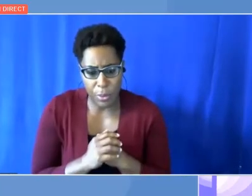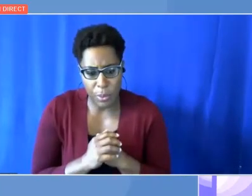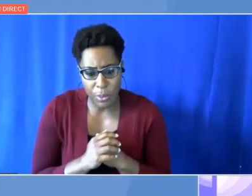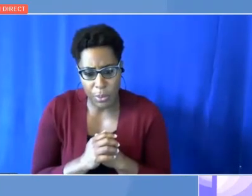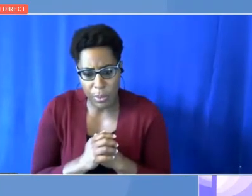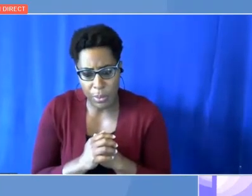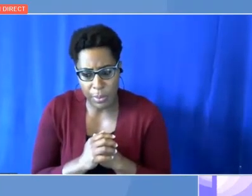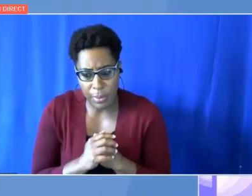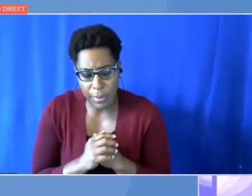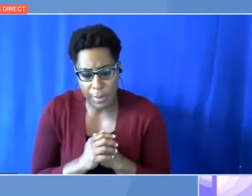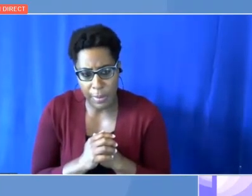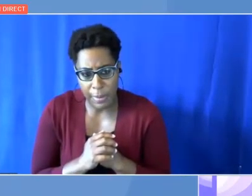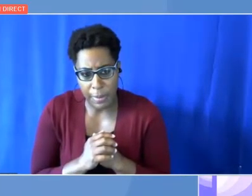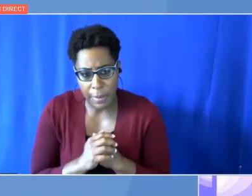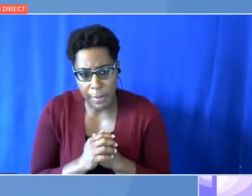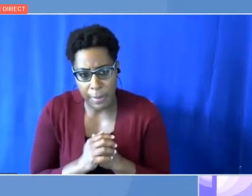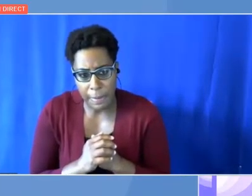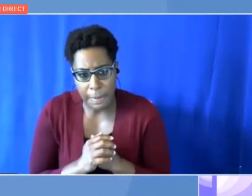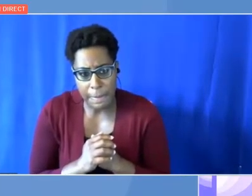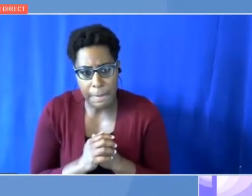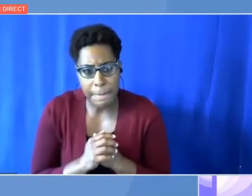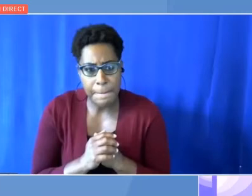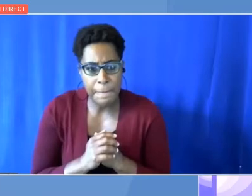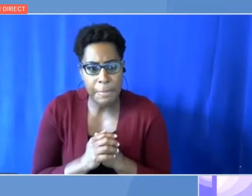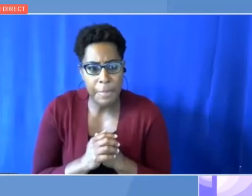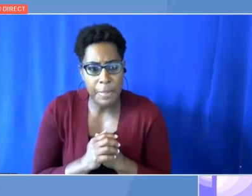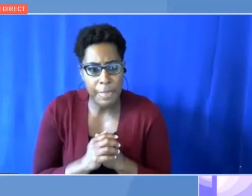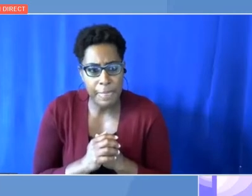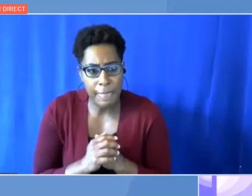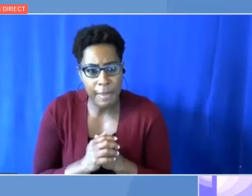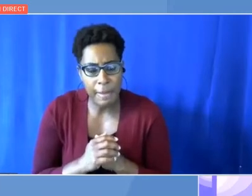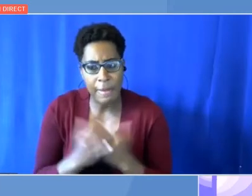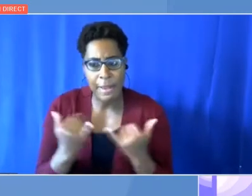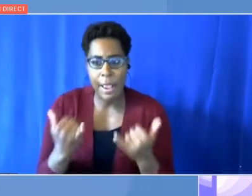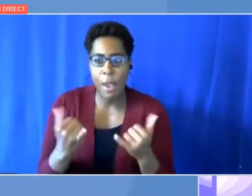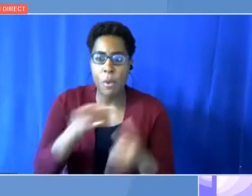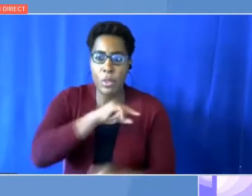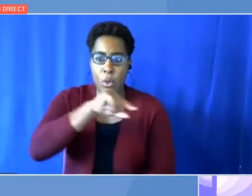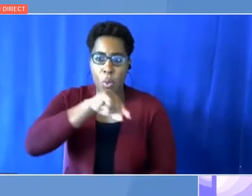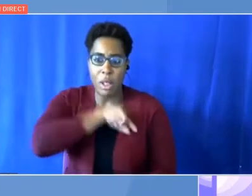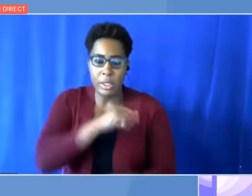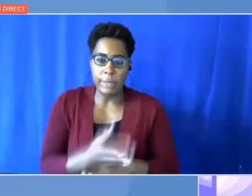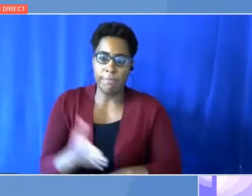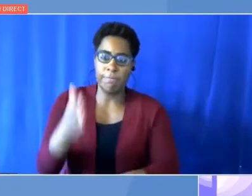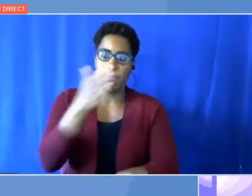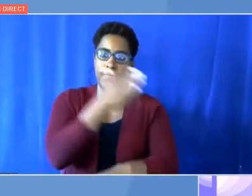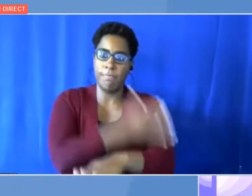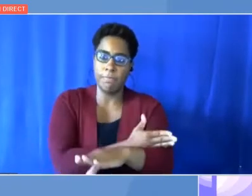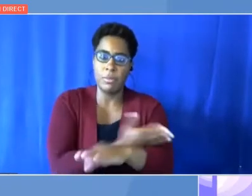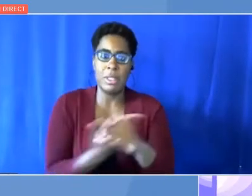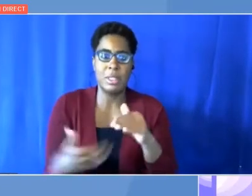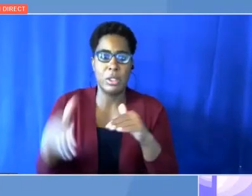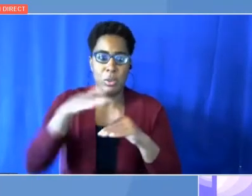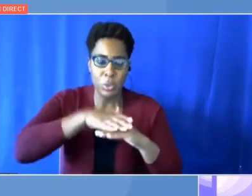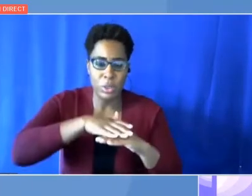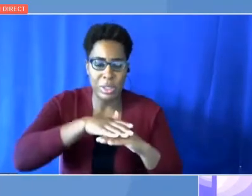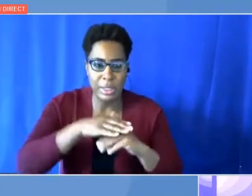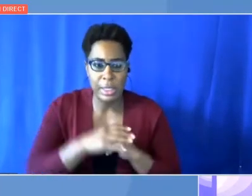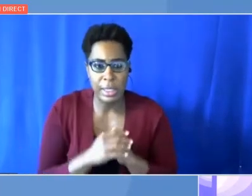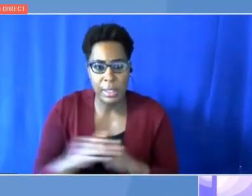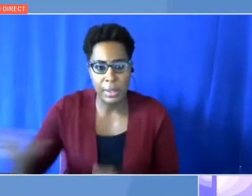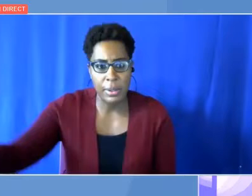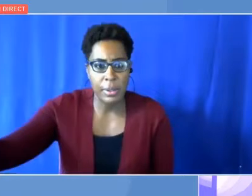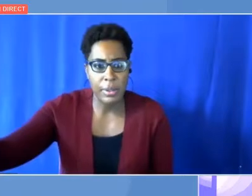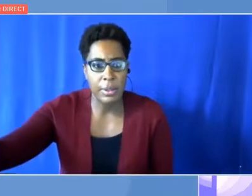resources is intrinsic quality. But I think this crisis makes clear to